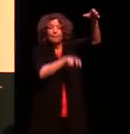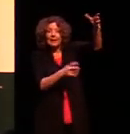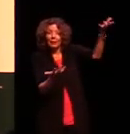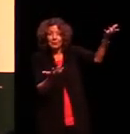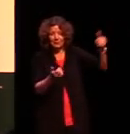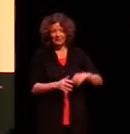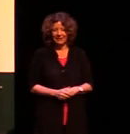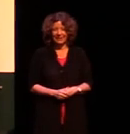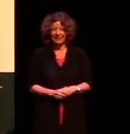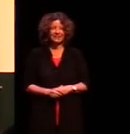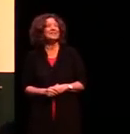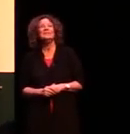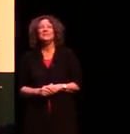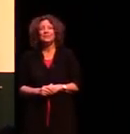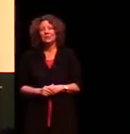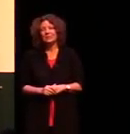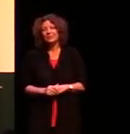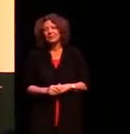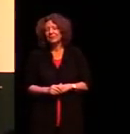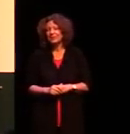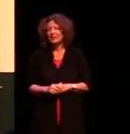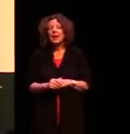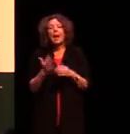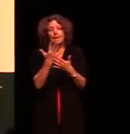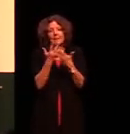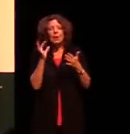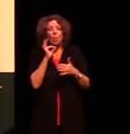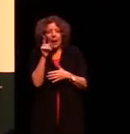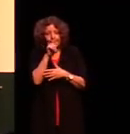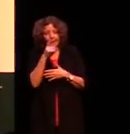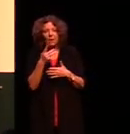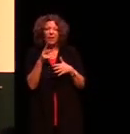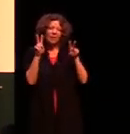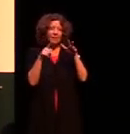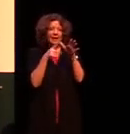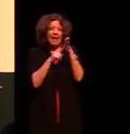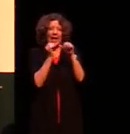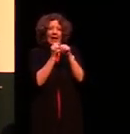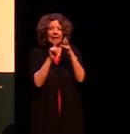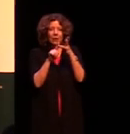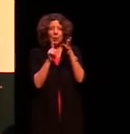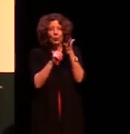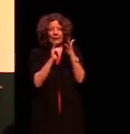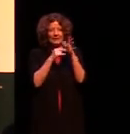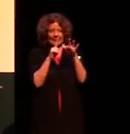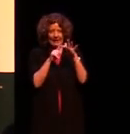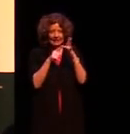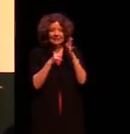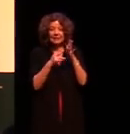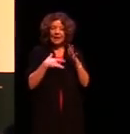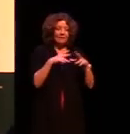Because a lot of the Anglo-Saxons, so-called Anglo-Saxons that live in Sydney and Western Sydney,